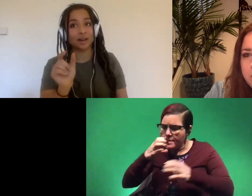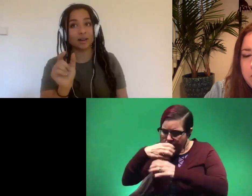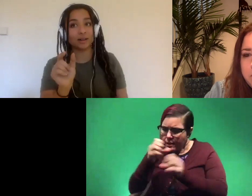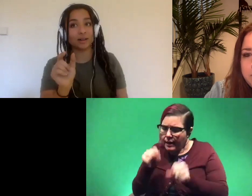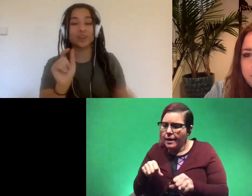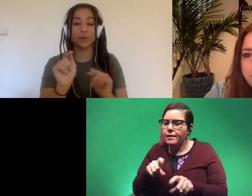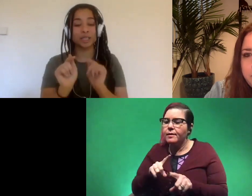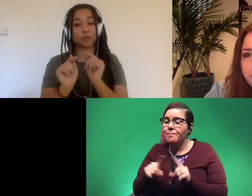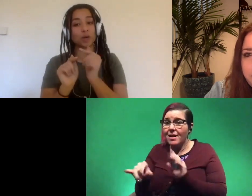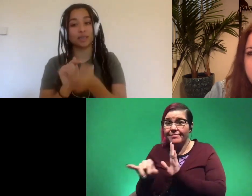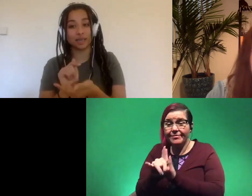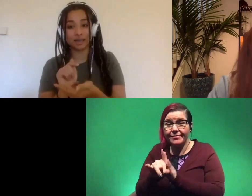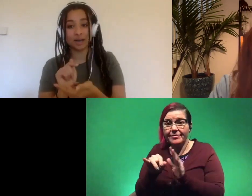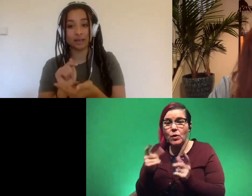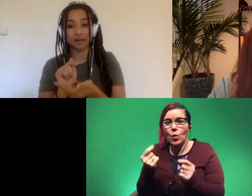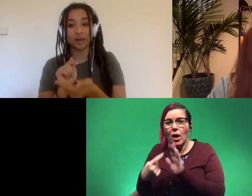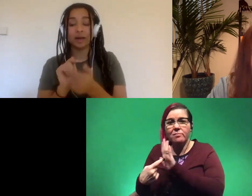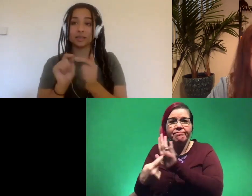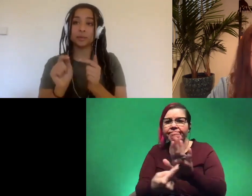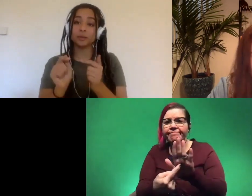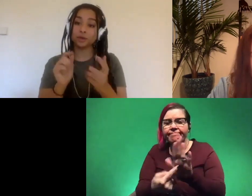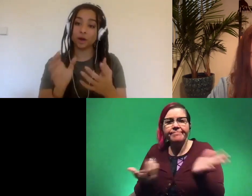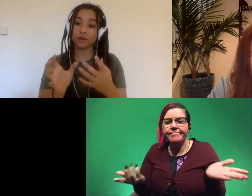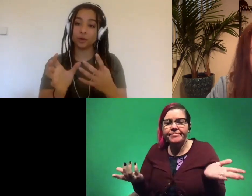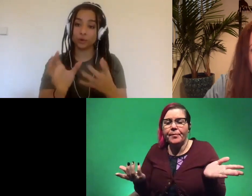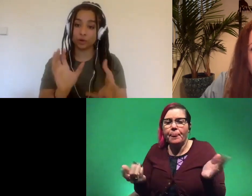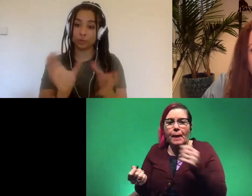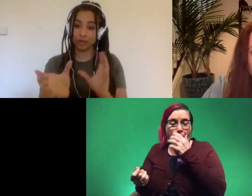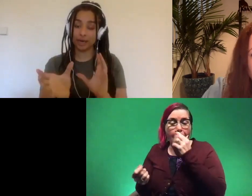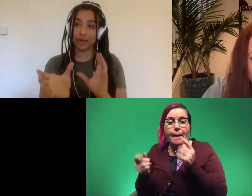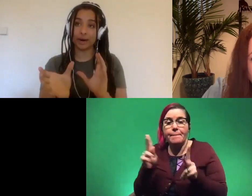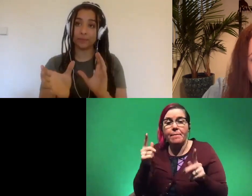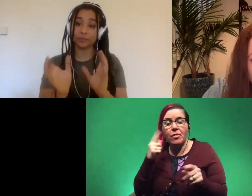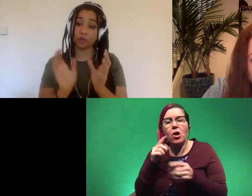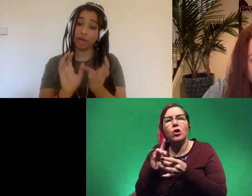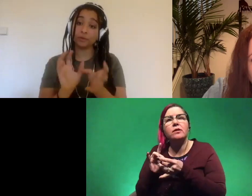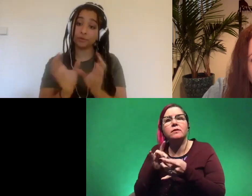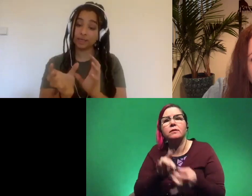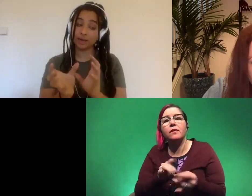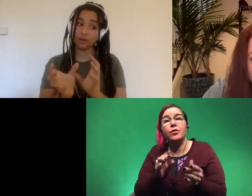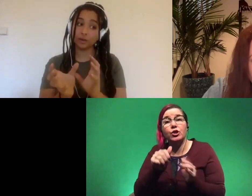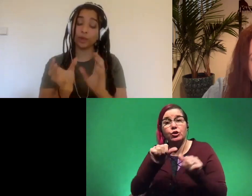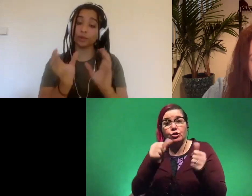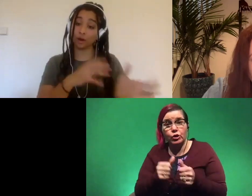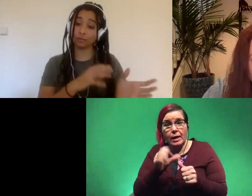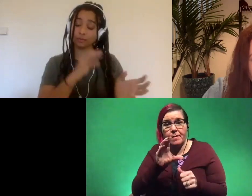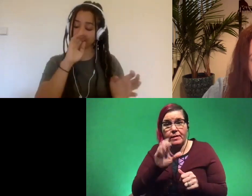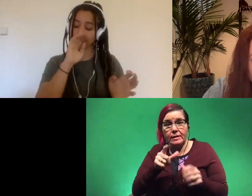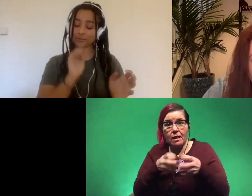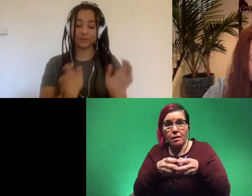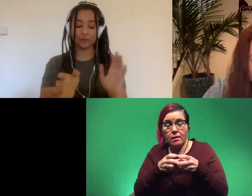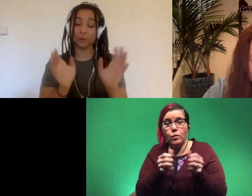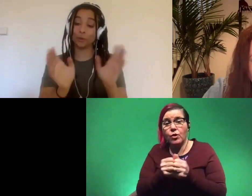tell what they were expressing exactly some people thought they could relate um the shape of the cell with the color